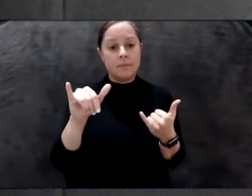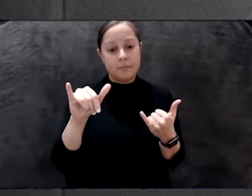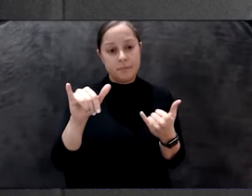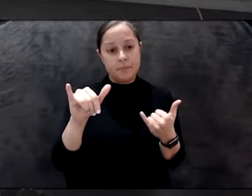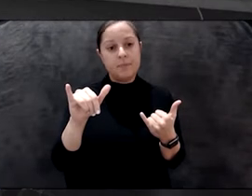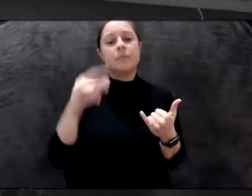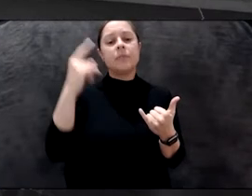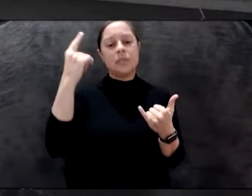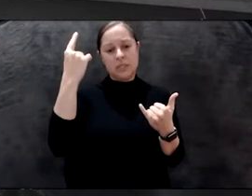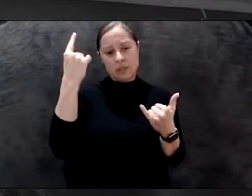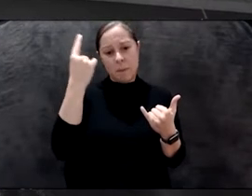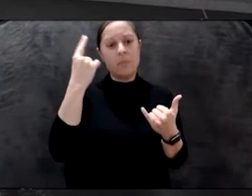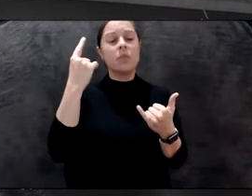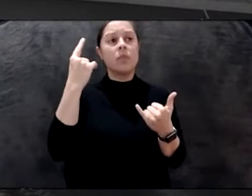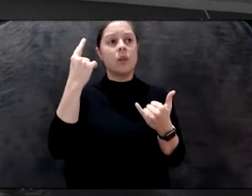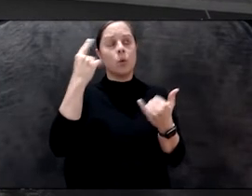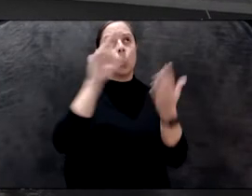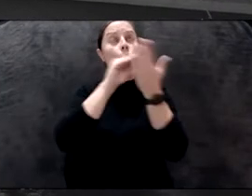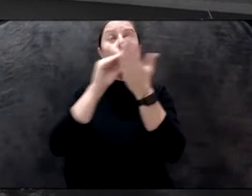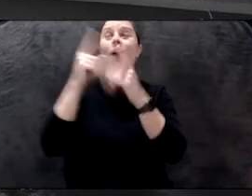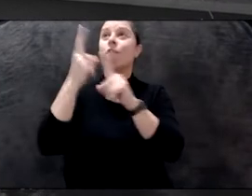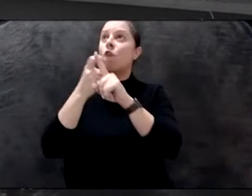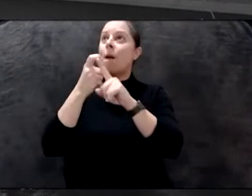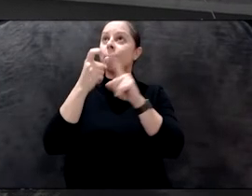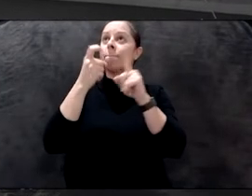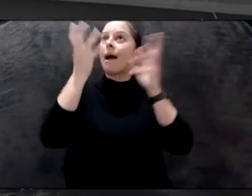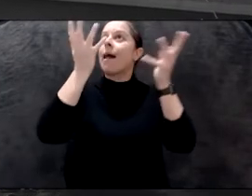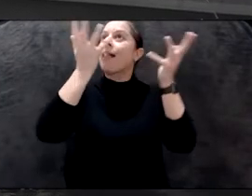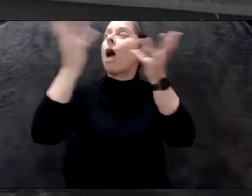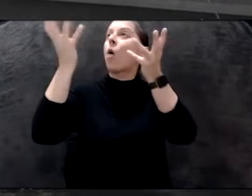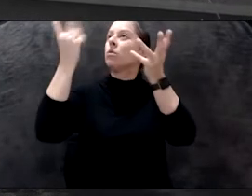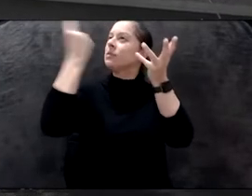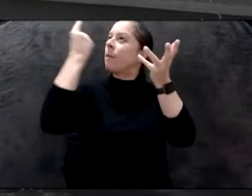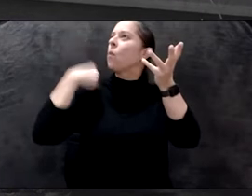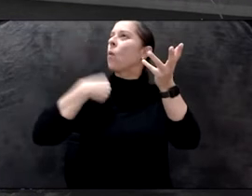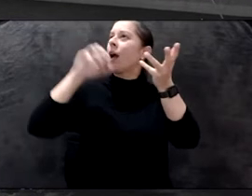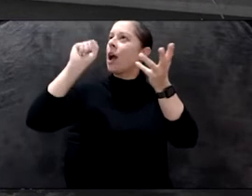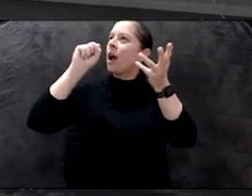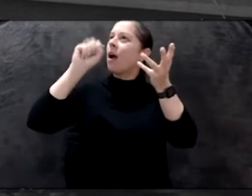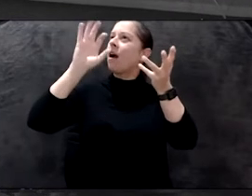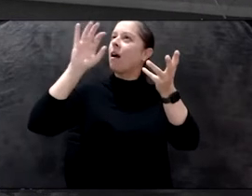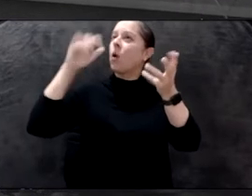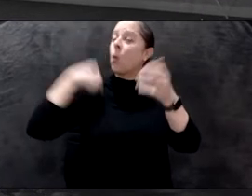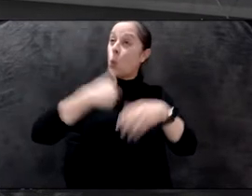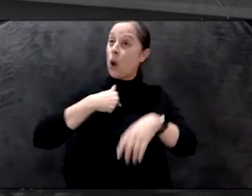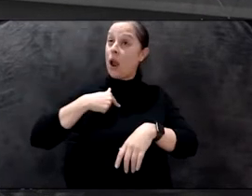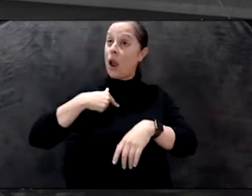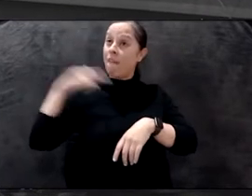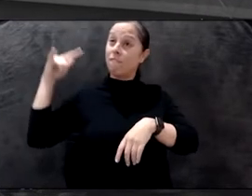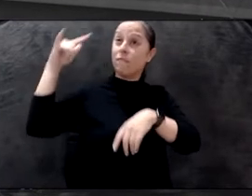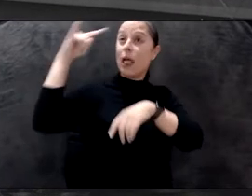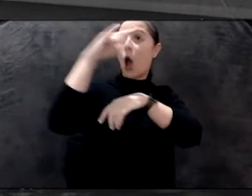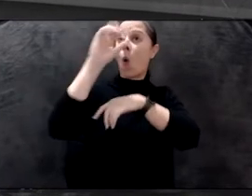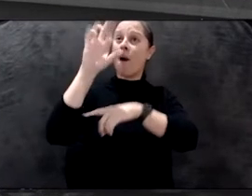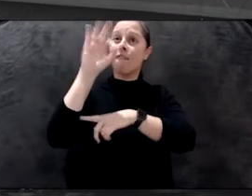Clouds instead of, of flying, we can float. And there is a discussion of, uh, are we flying or floating on the planet Earth? And then we bring